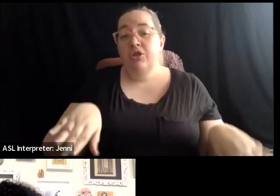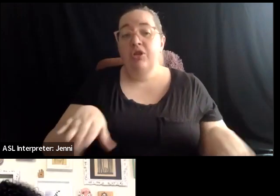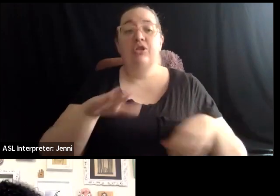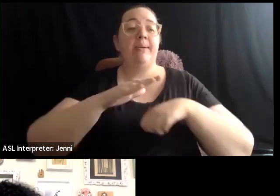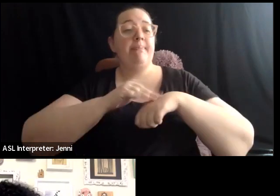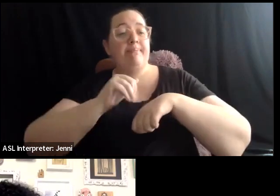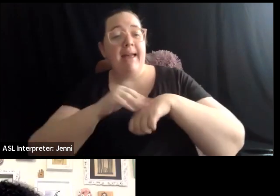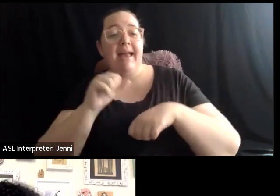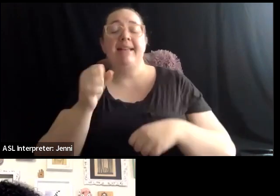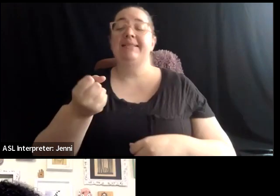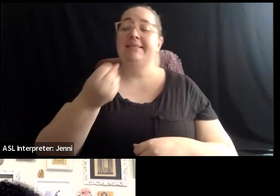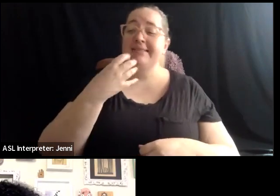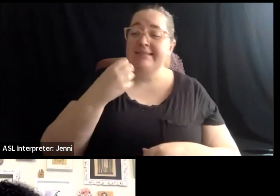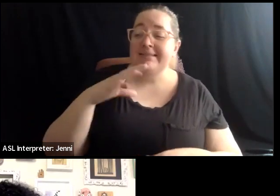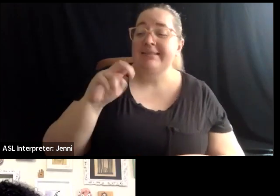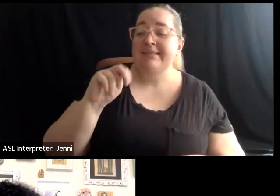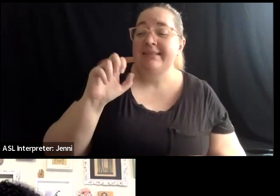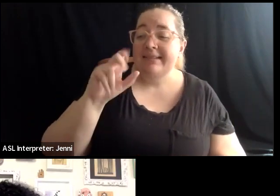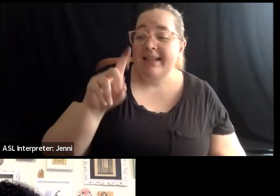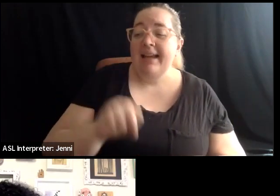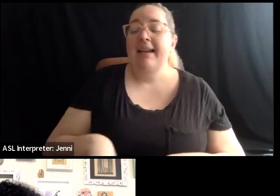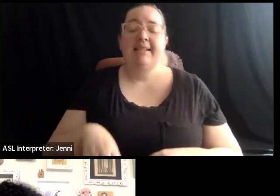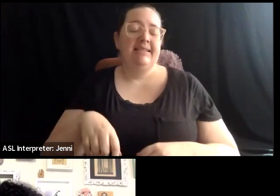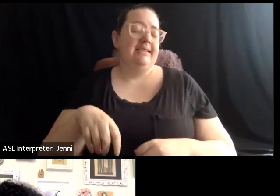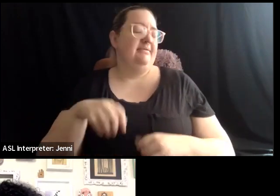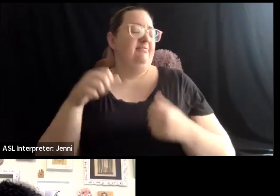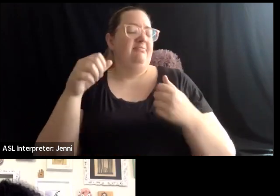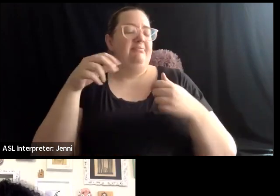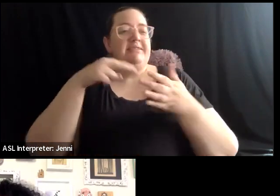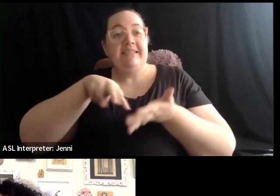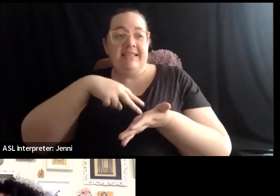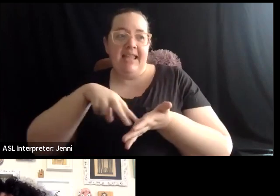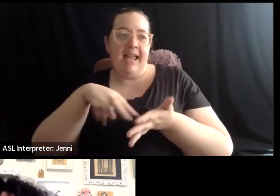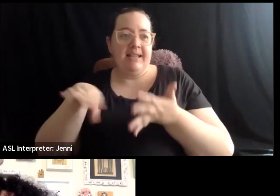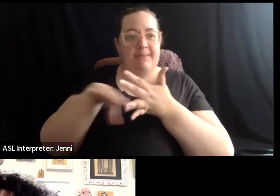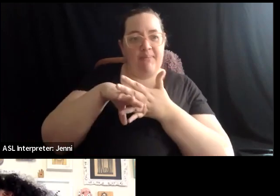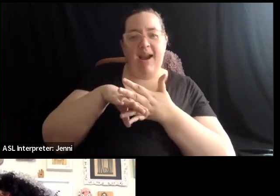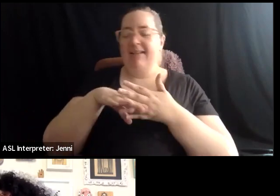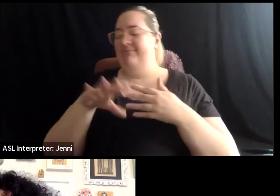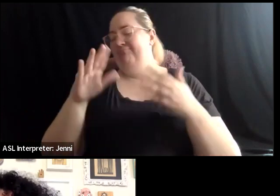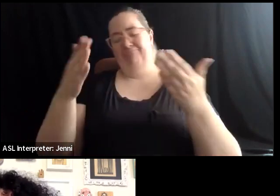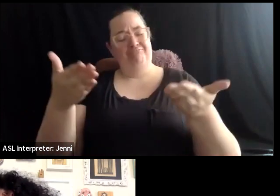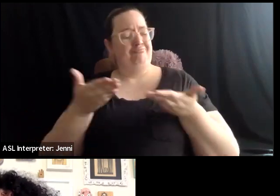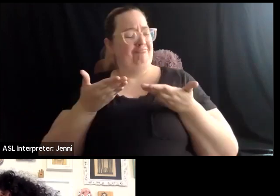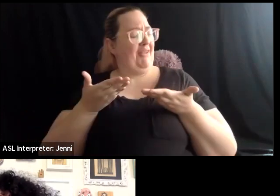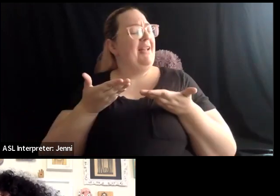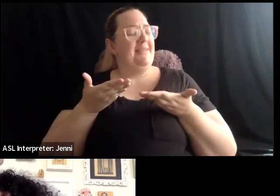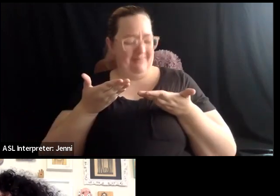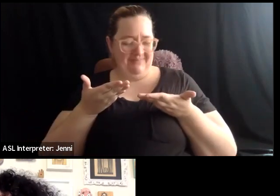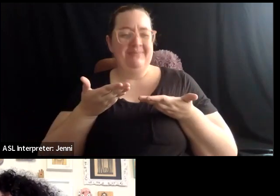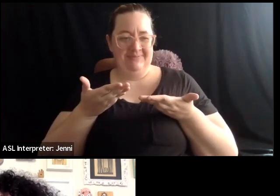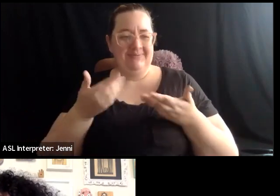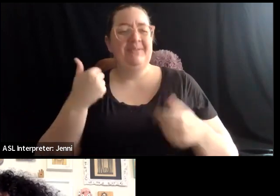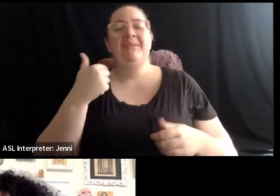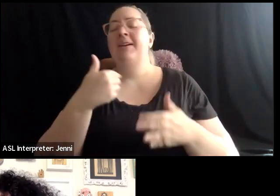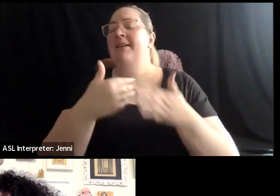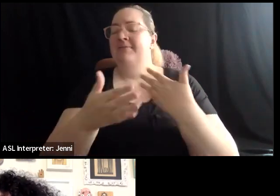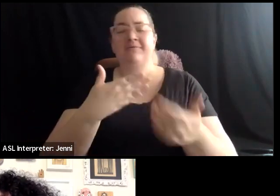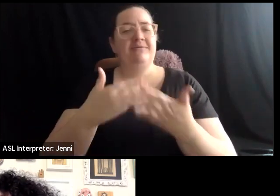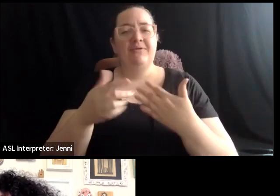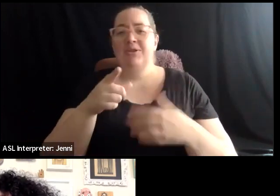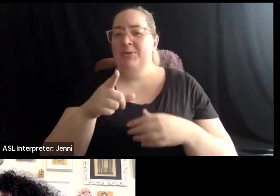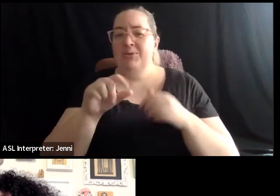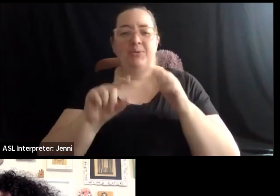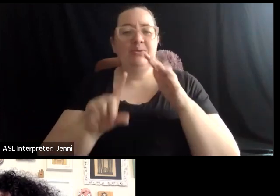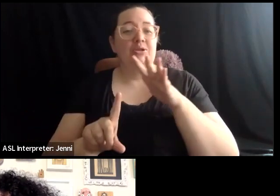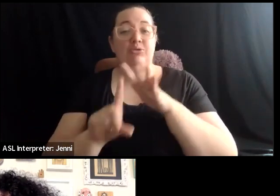fuzzy slippers, your dance breaks are all welcome. And however you are showing up today, we are so glad